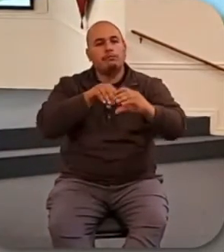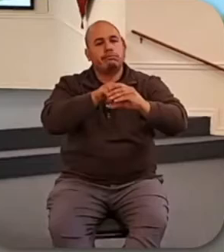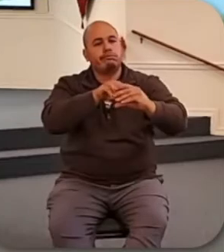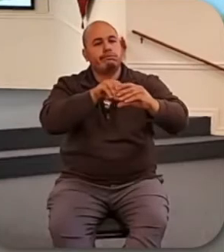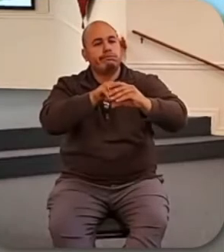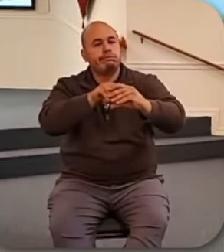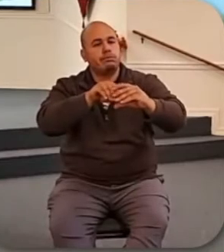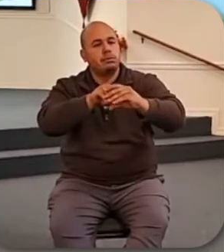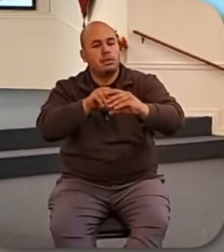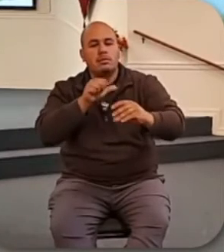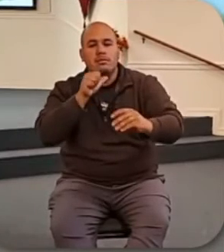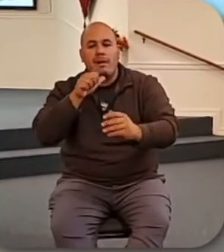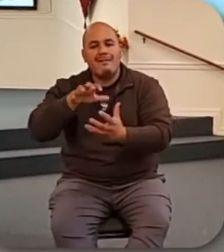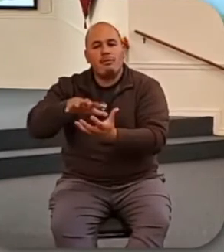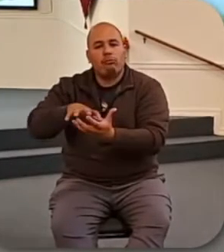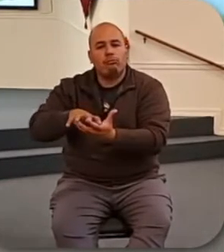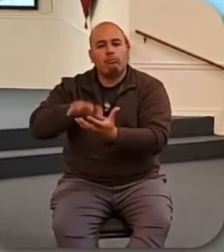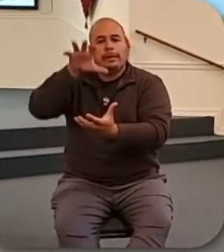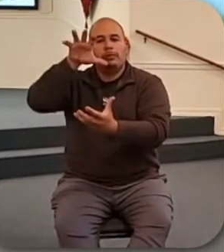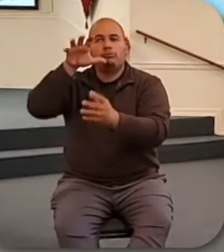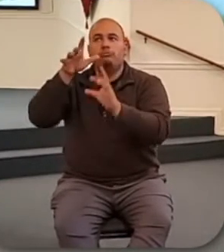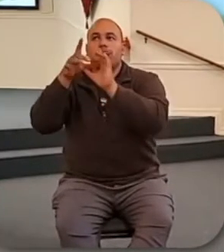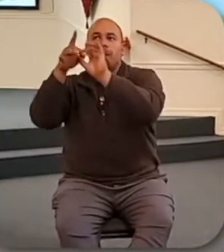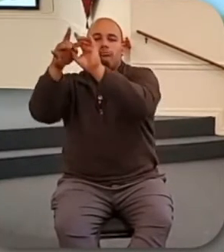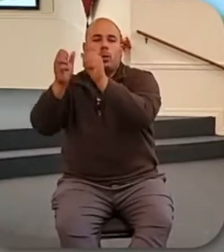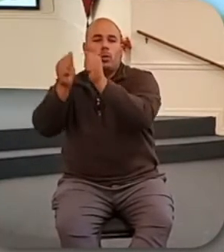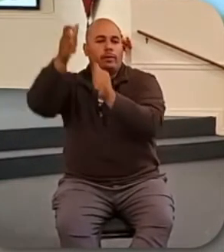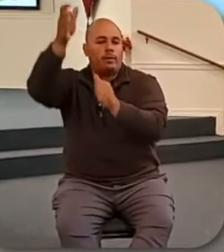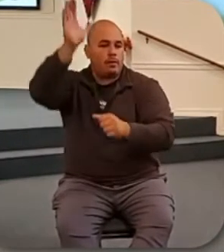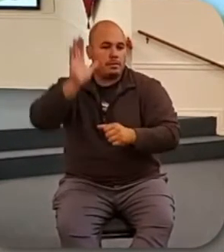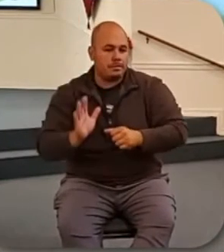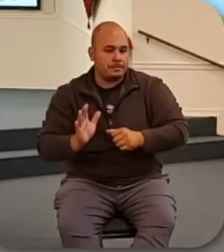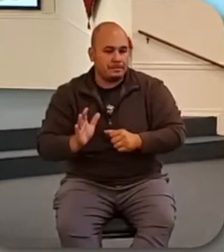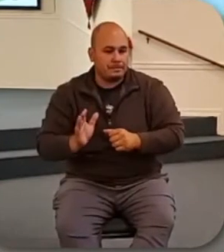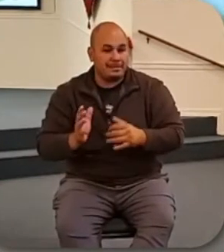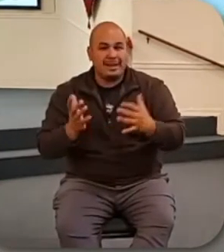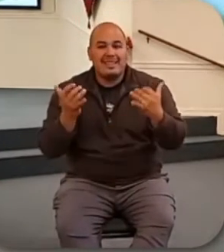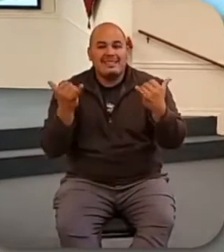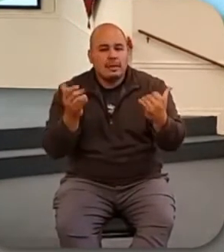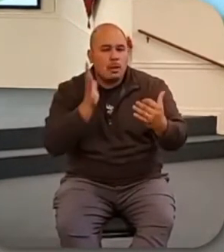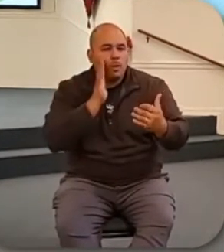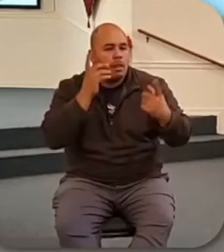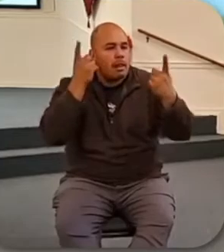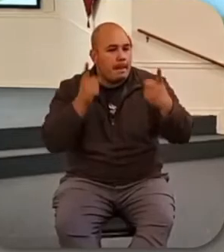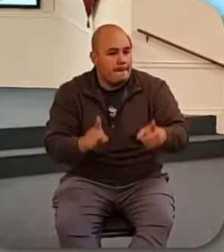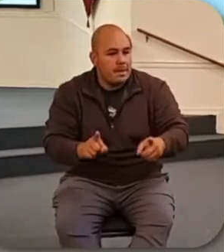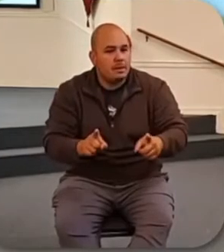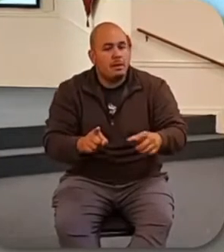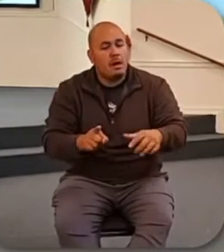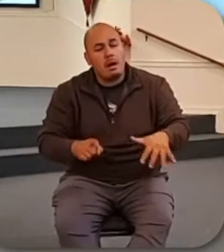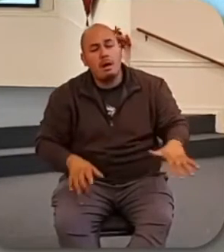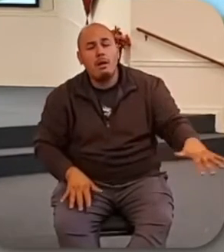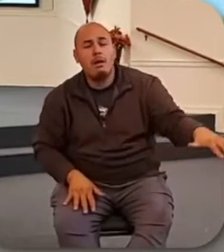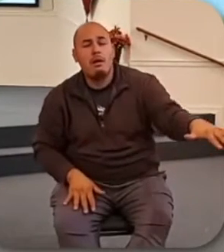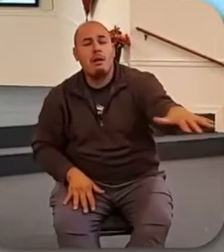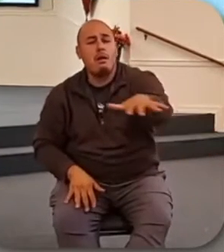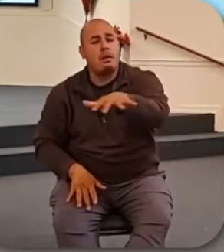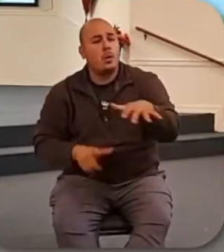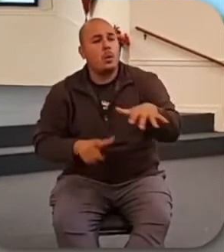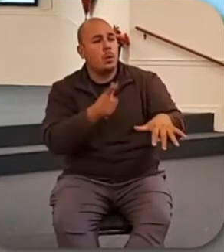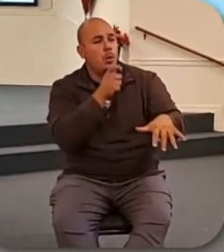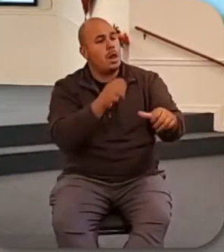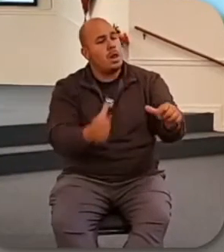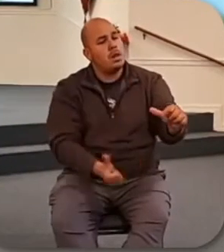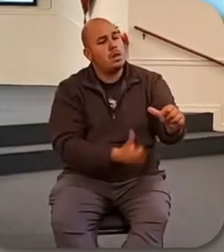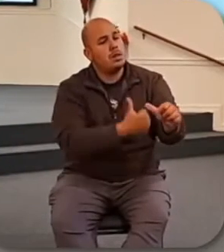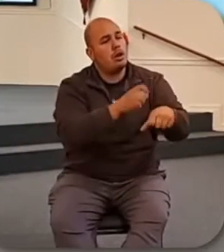rich toward God. This is what will happen to everyone who pursues earthly riches and not heavenly